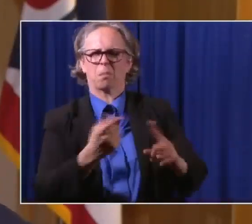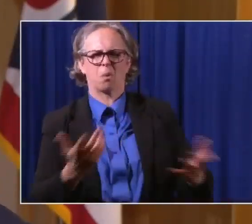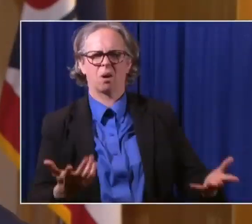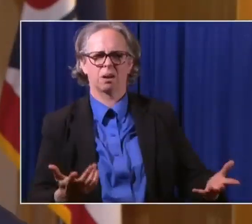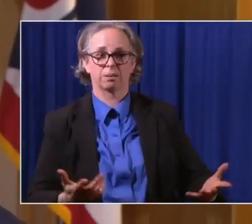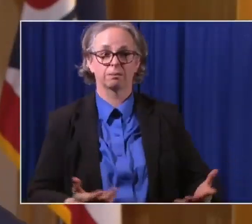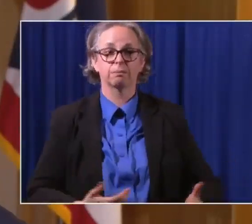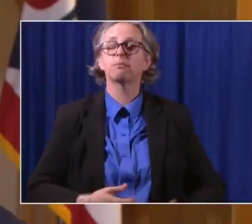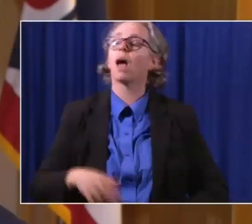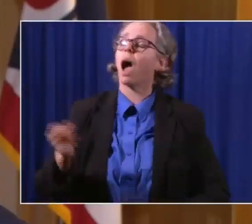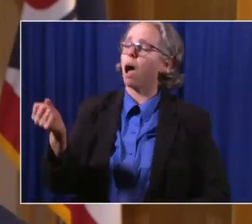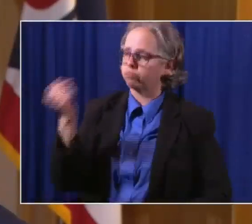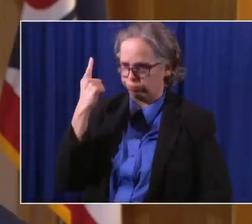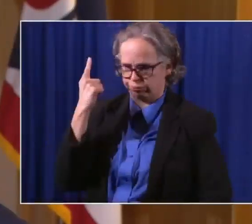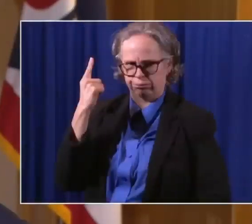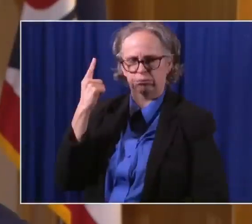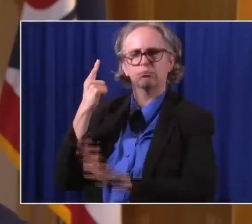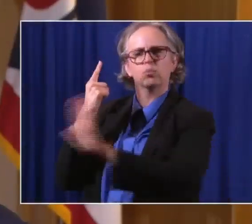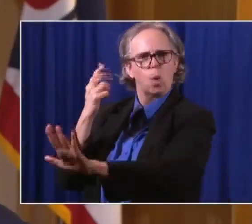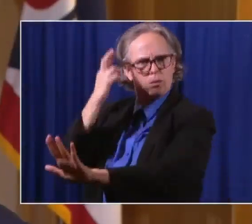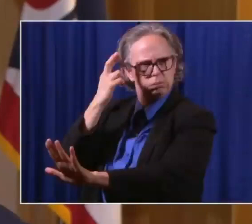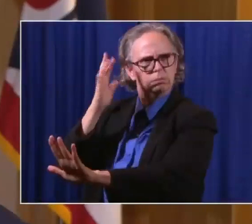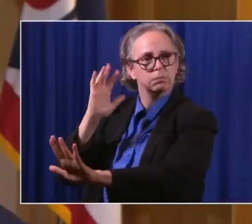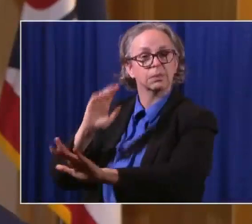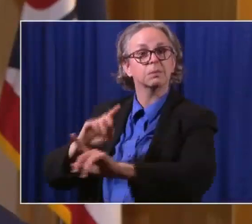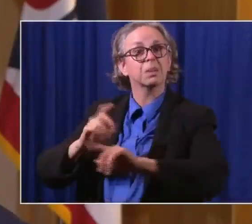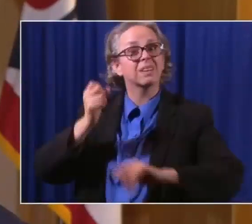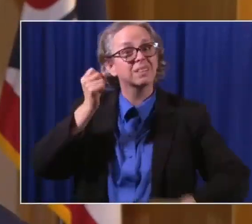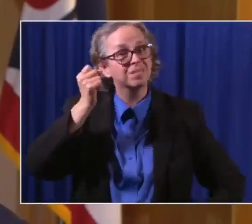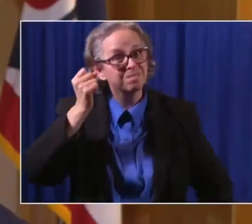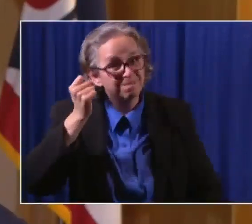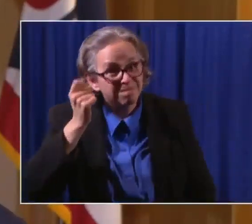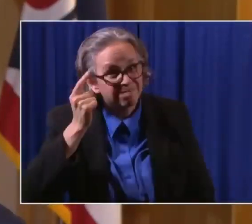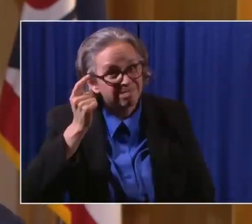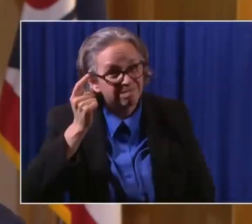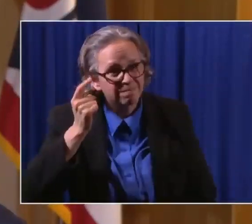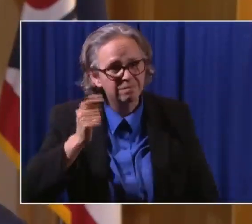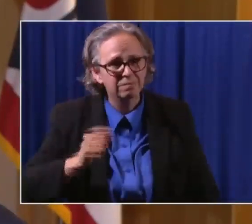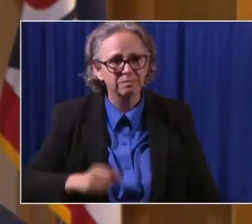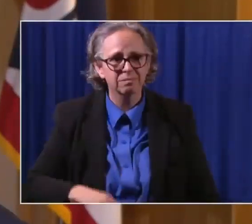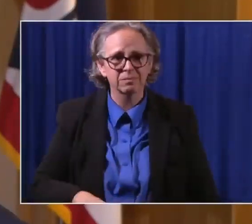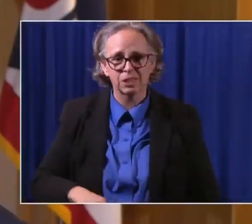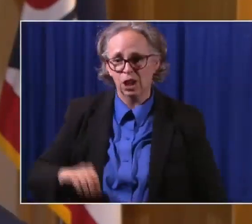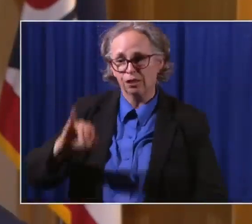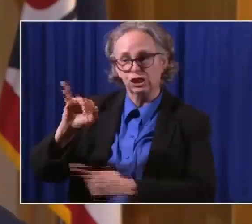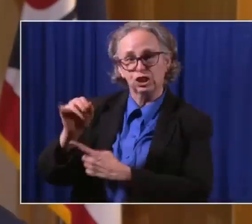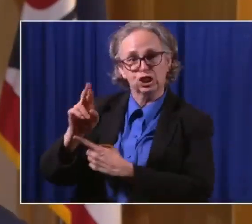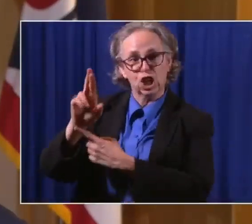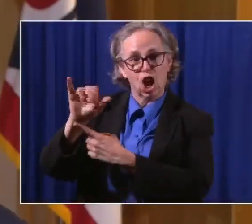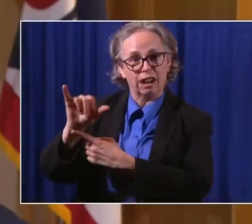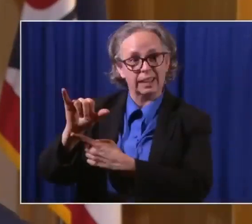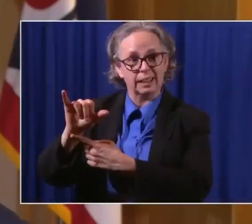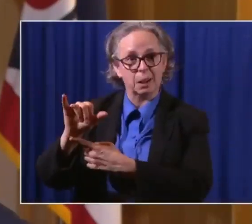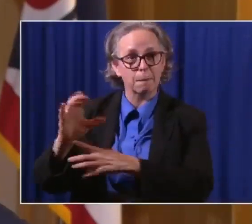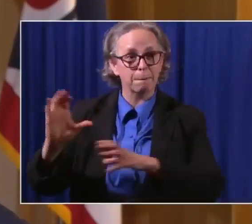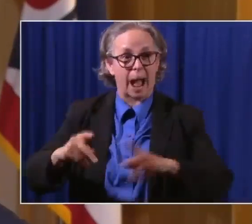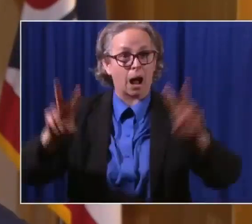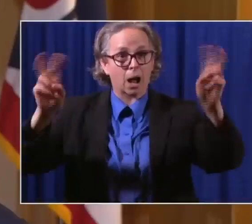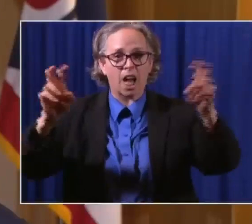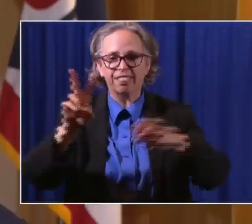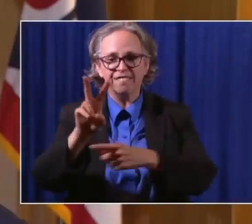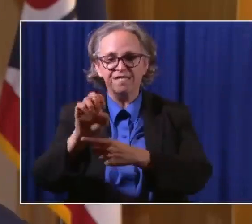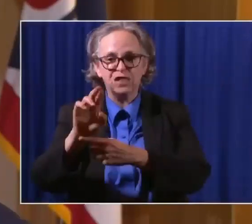attorney, the jury's back. The verdict is in. There is a broad